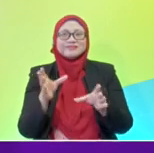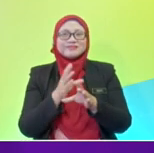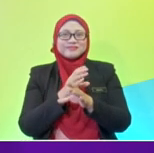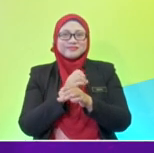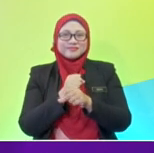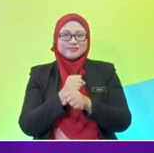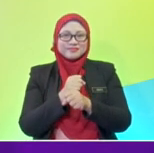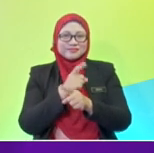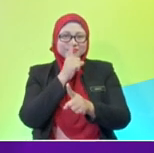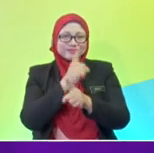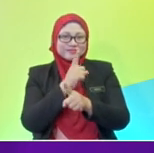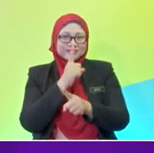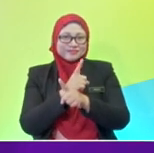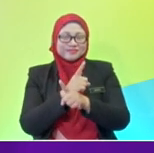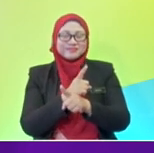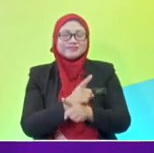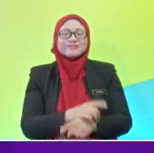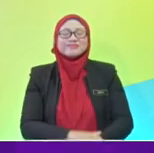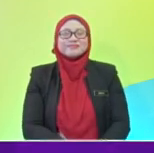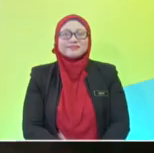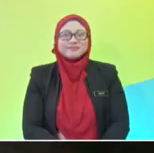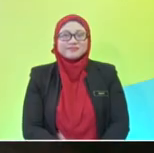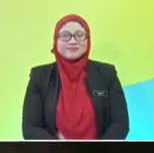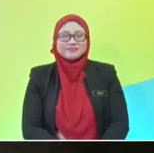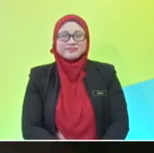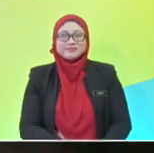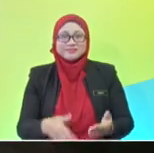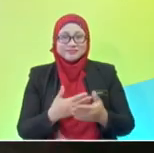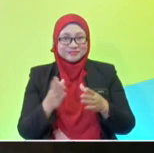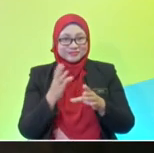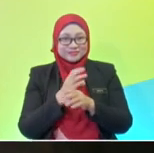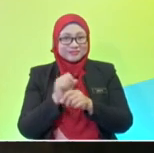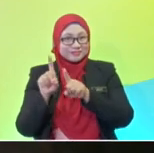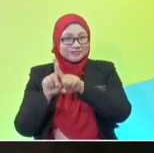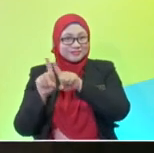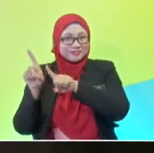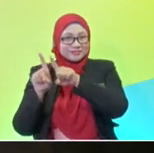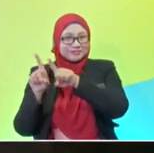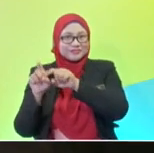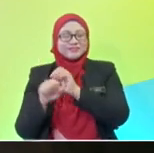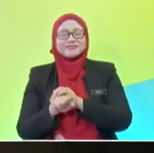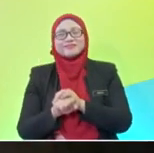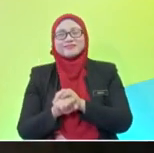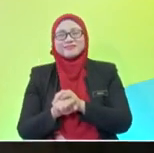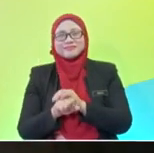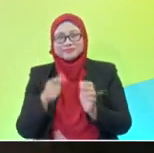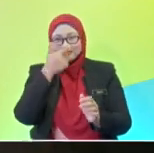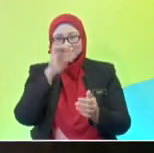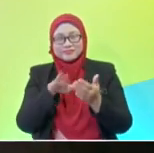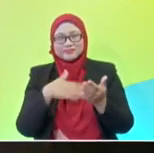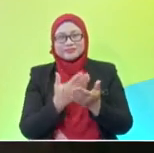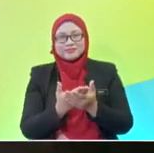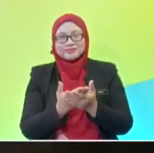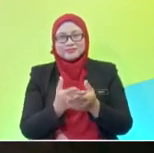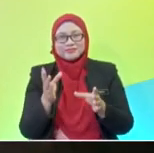correct! Well done, pupils! So, do we get stars for that one? Obviously! Because they've done a good recap, we'll give